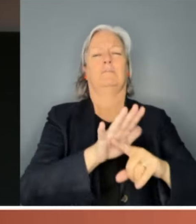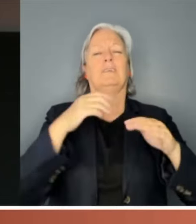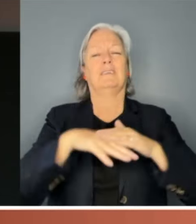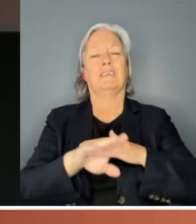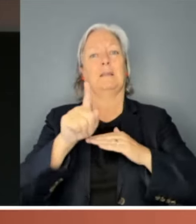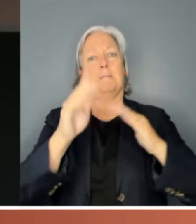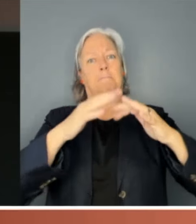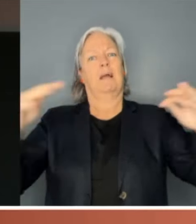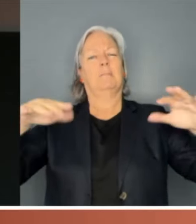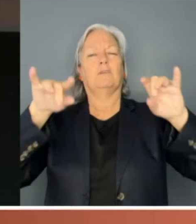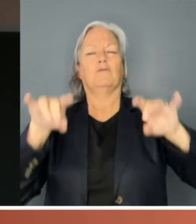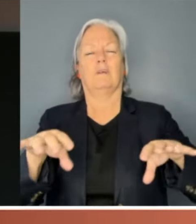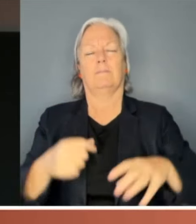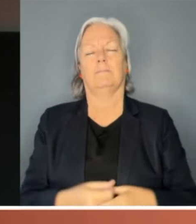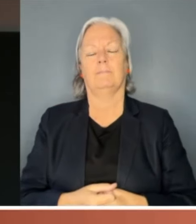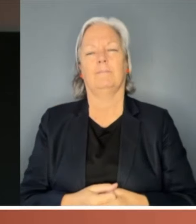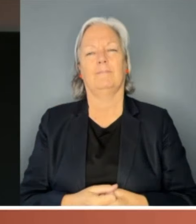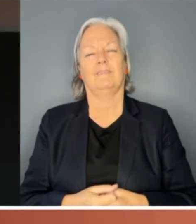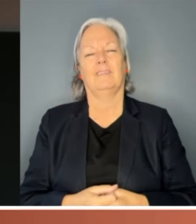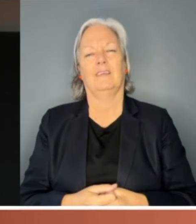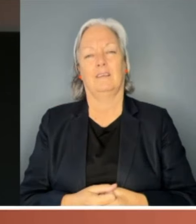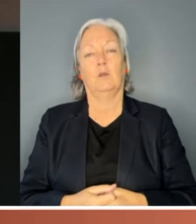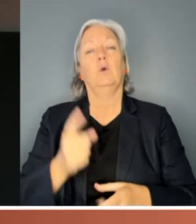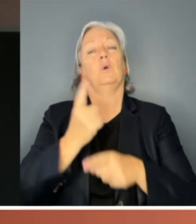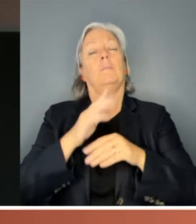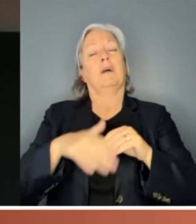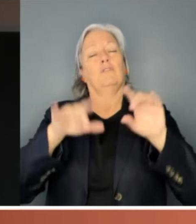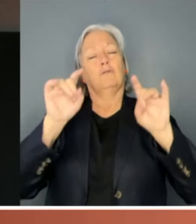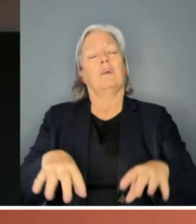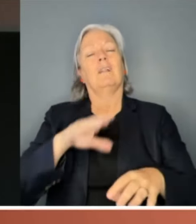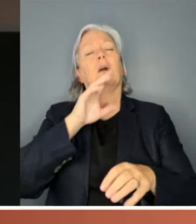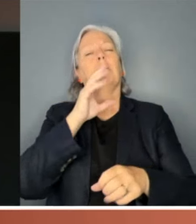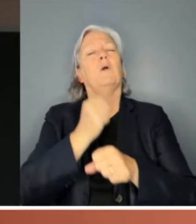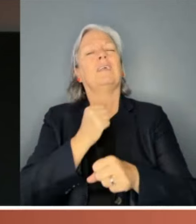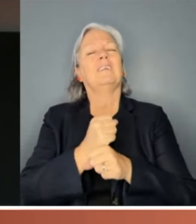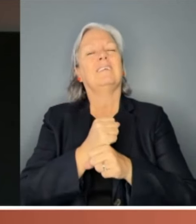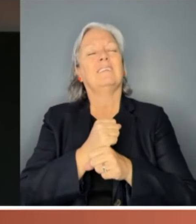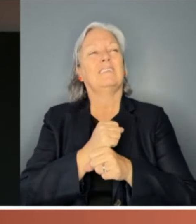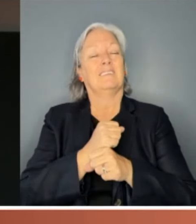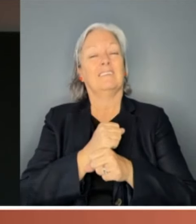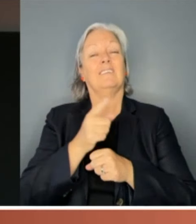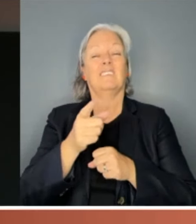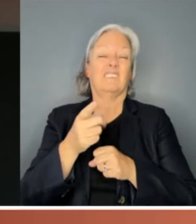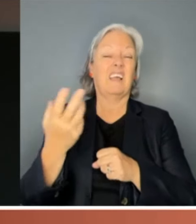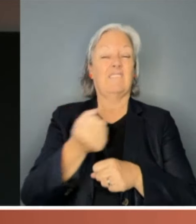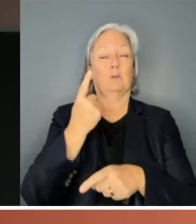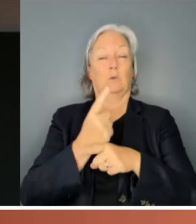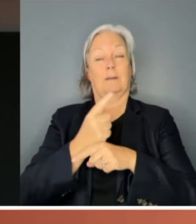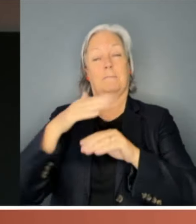You know, it's hard to talk about Australian politics without talking about sex as both adjective and verb.